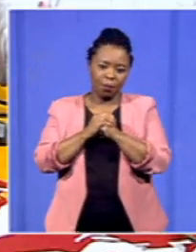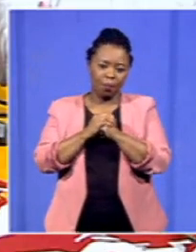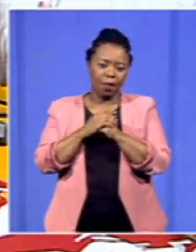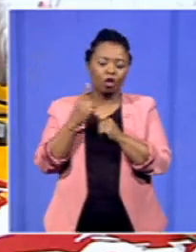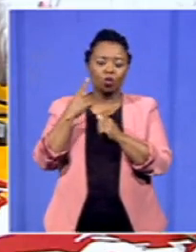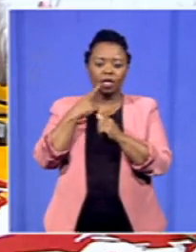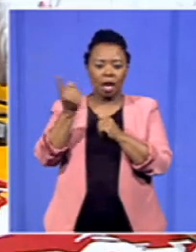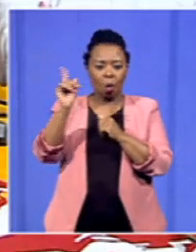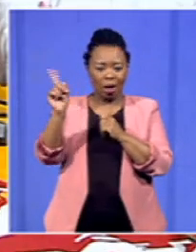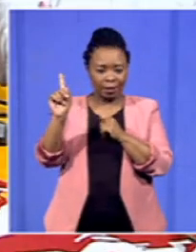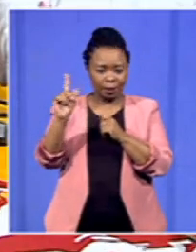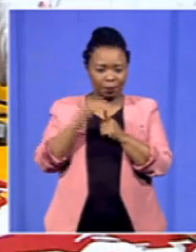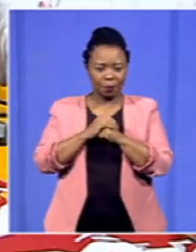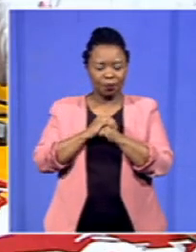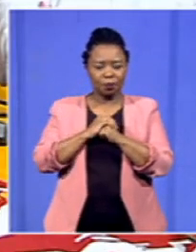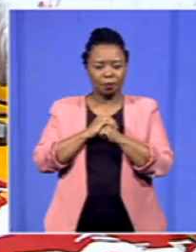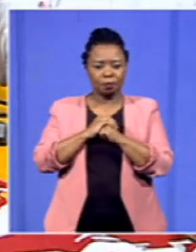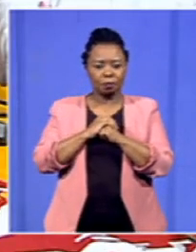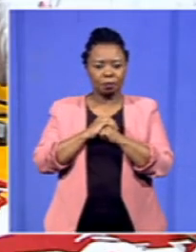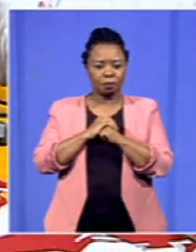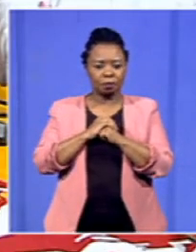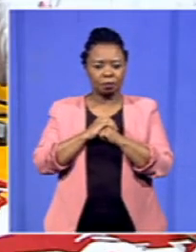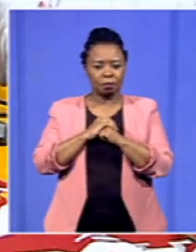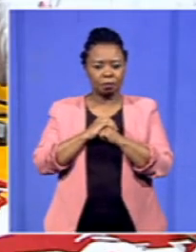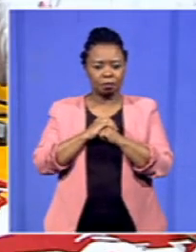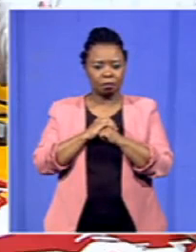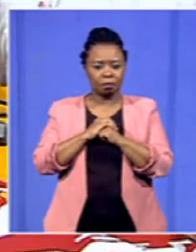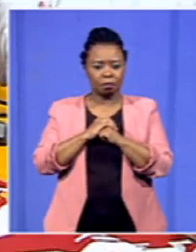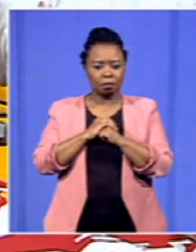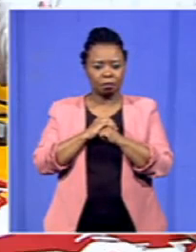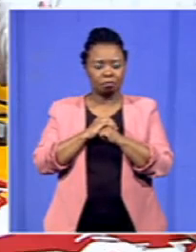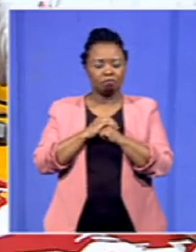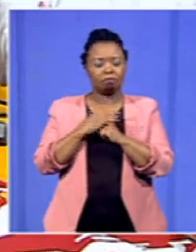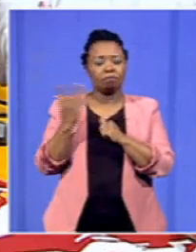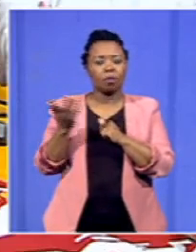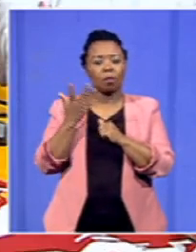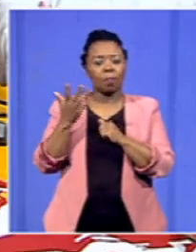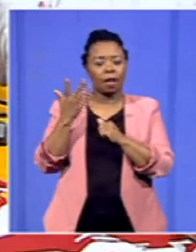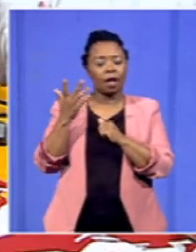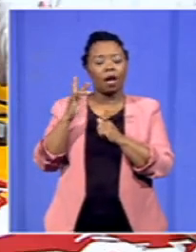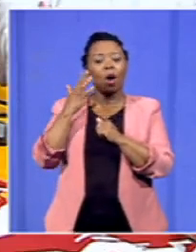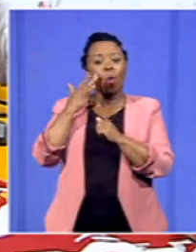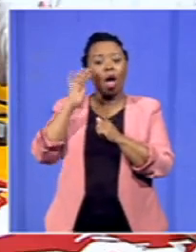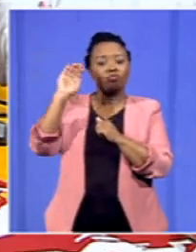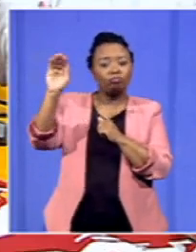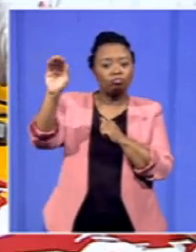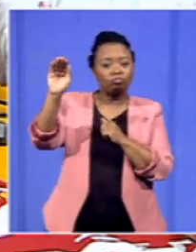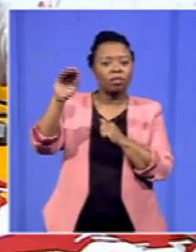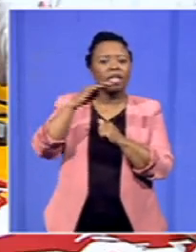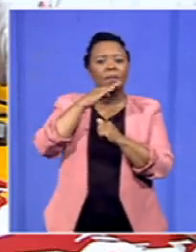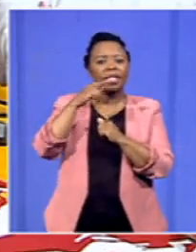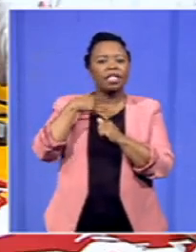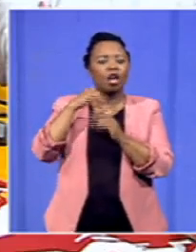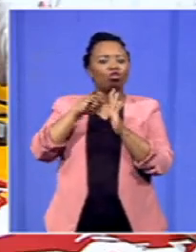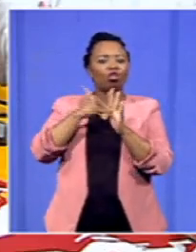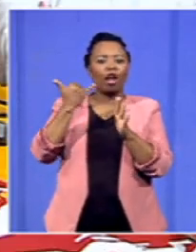when we make these you know when we we make these calls that we make why not thumb sucking is